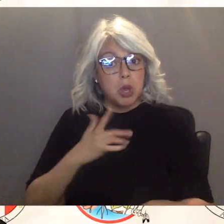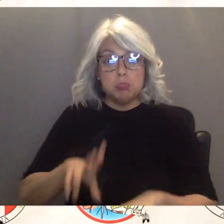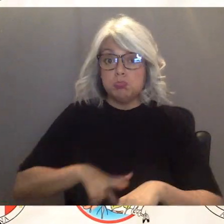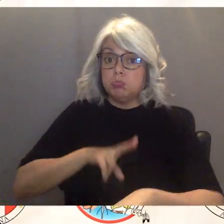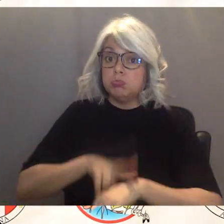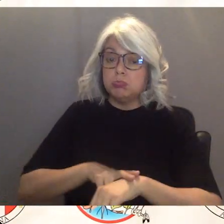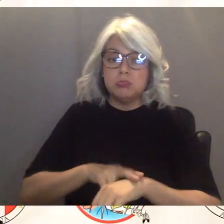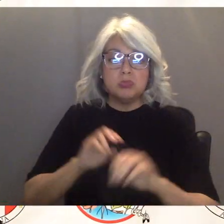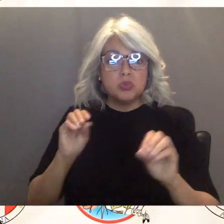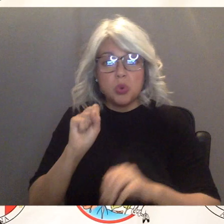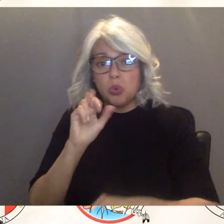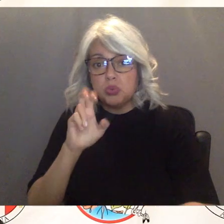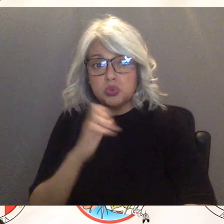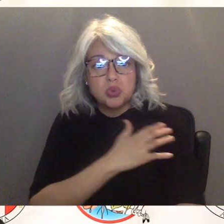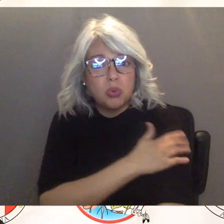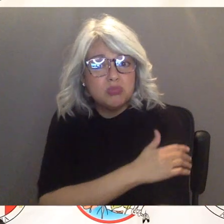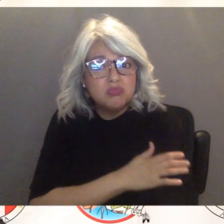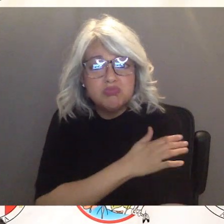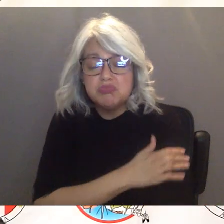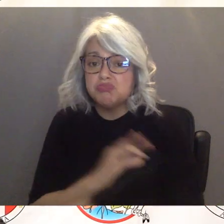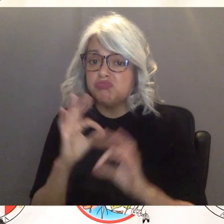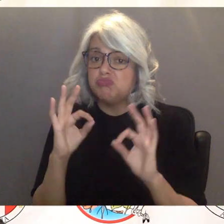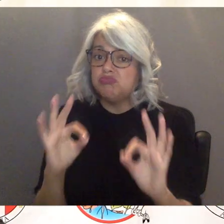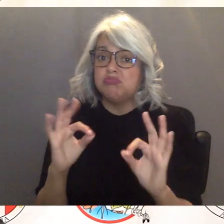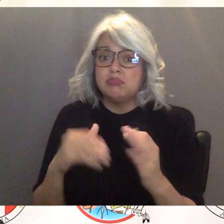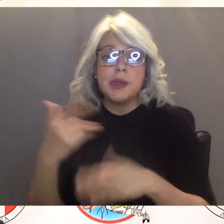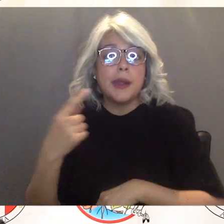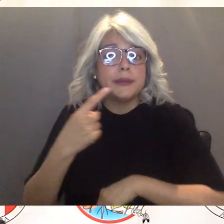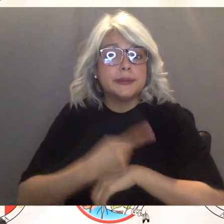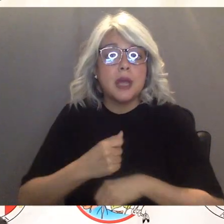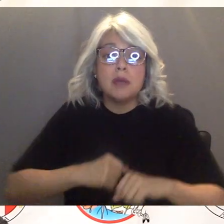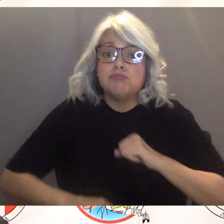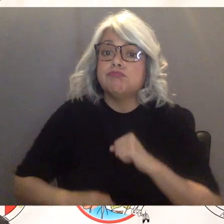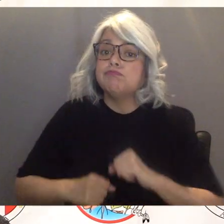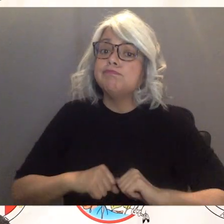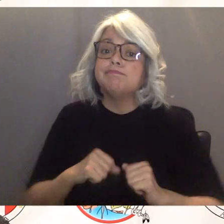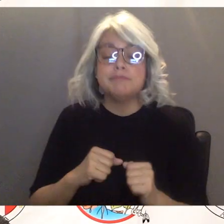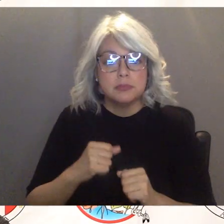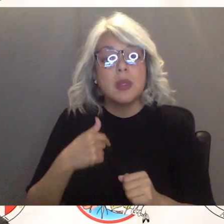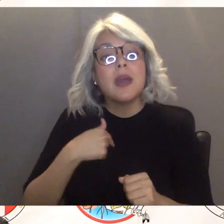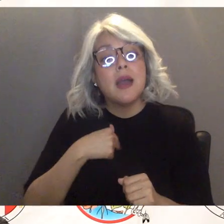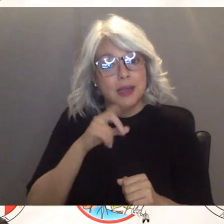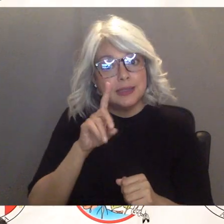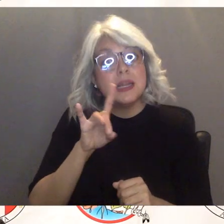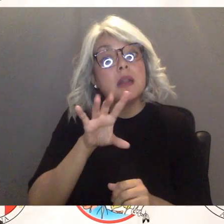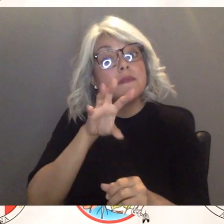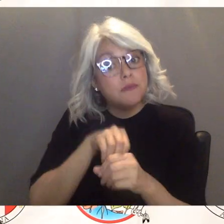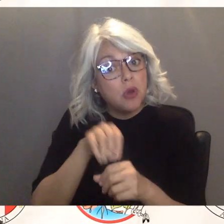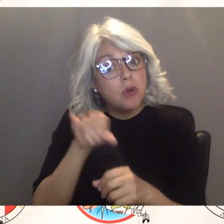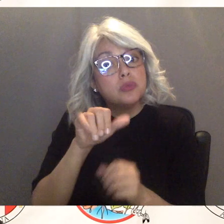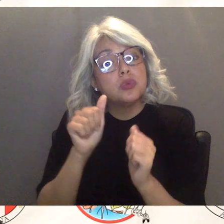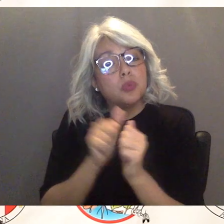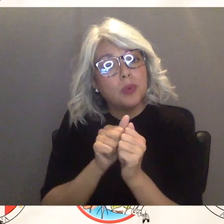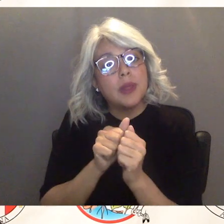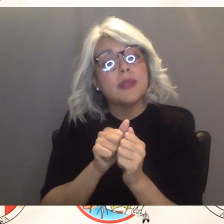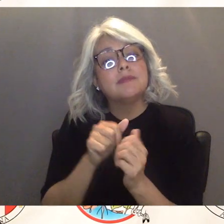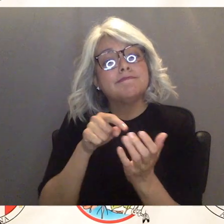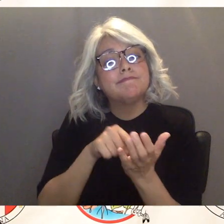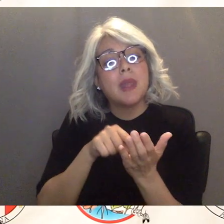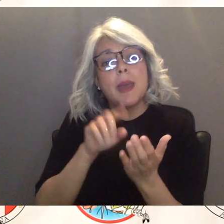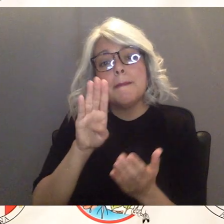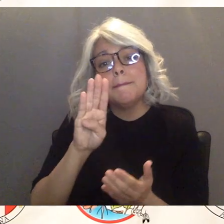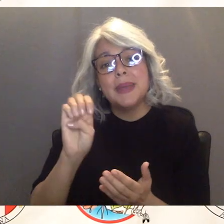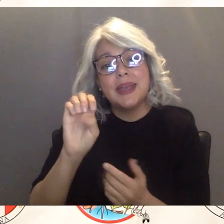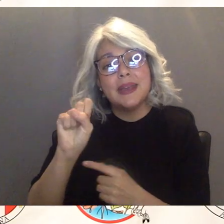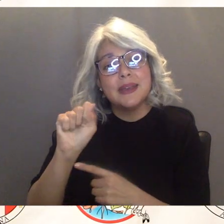no soreness for me it was good to go the next day i did opt to participate also in our v-safe program and